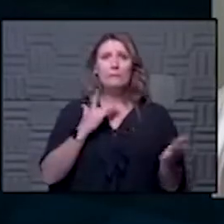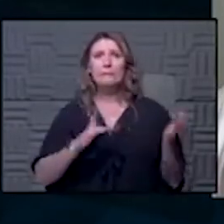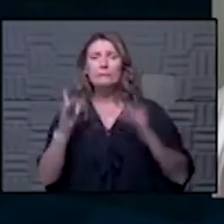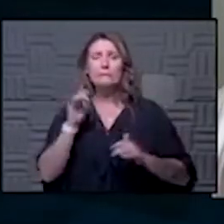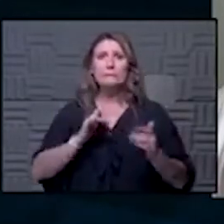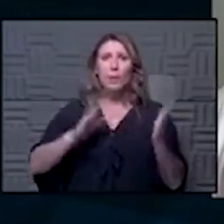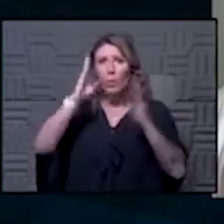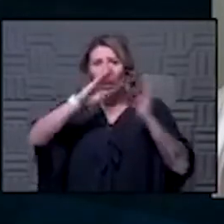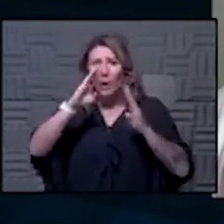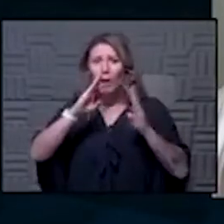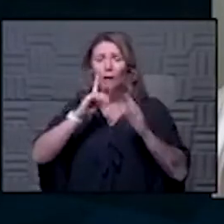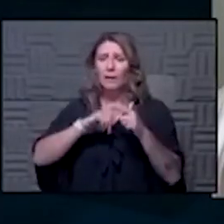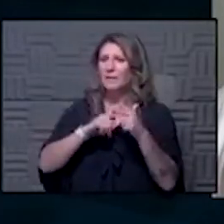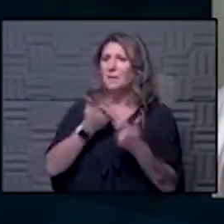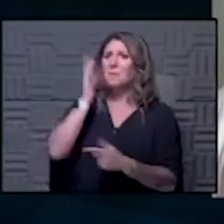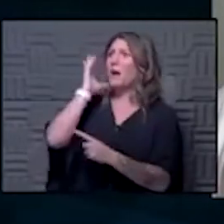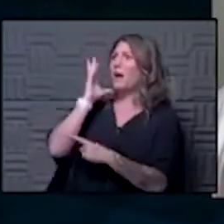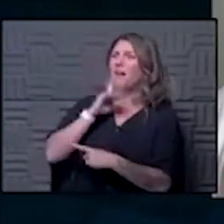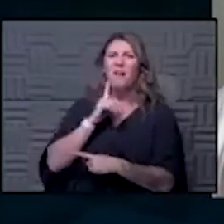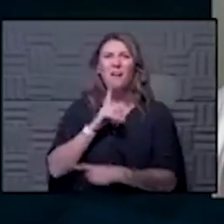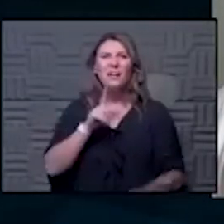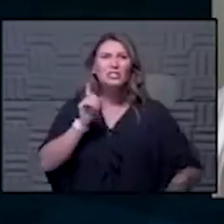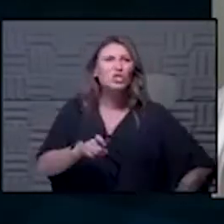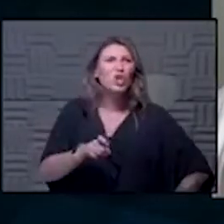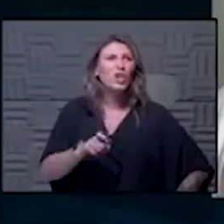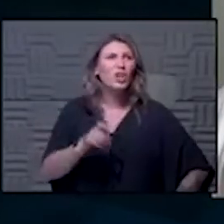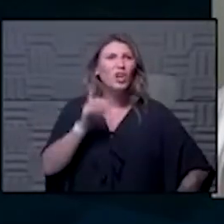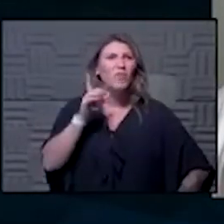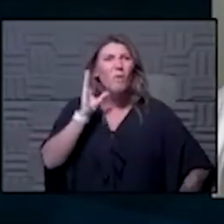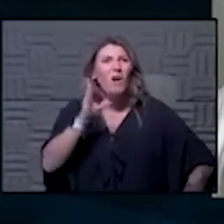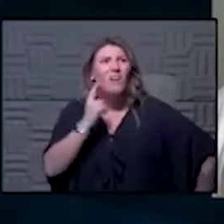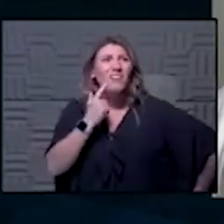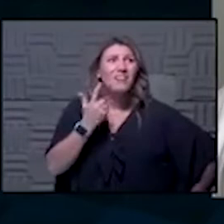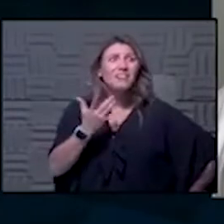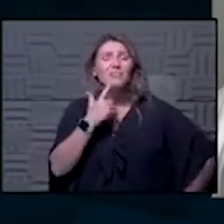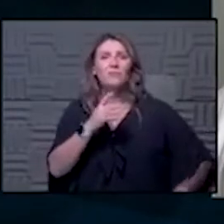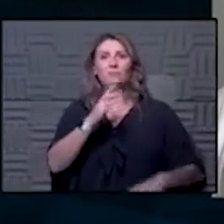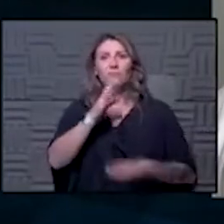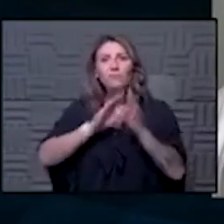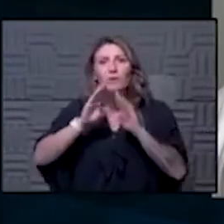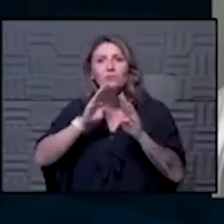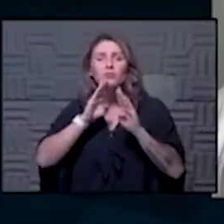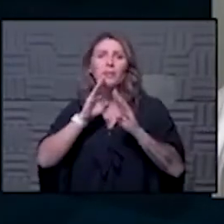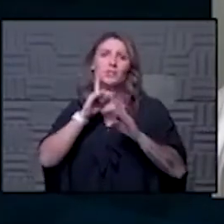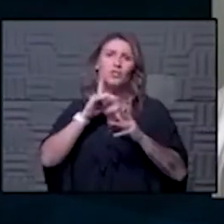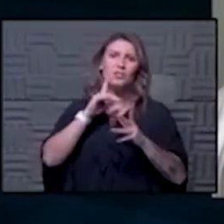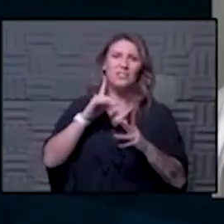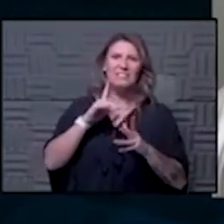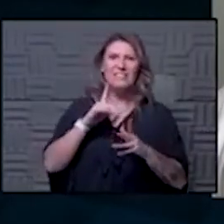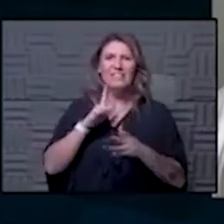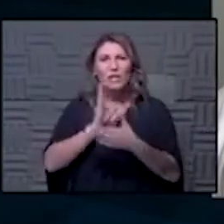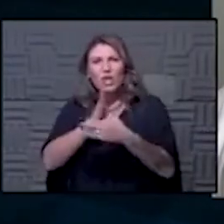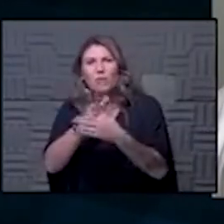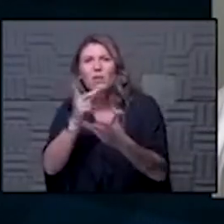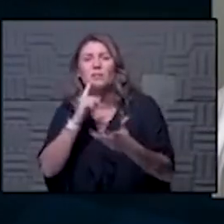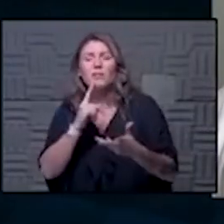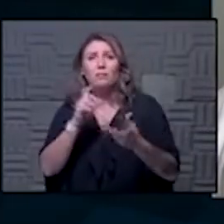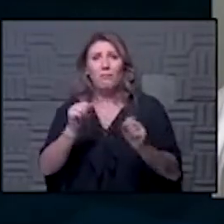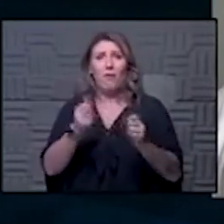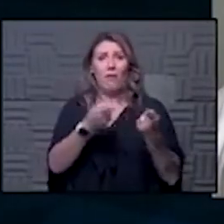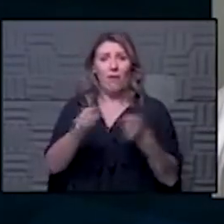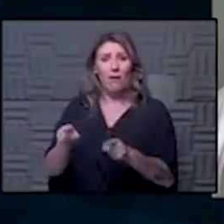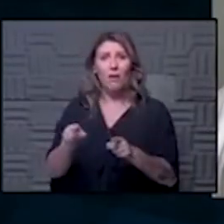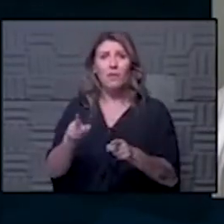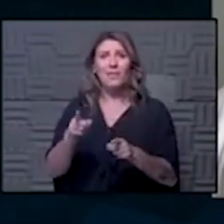much about the past the woulda coulda shoulda we're more prone to frustration depression or even irritability so we try to stay in the